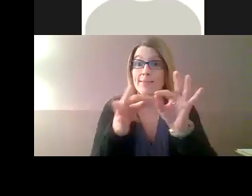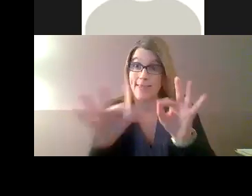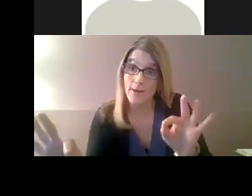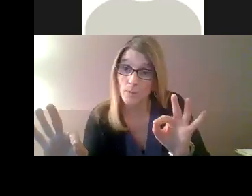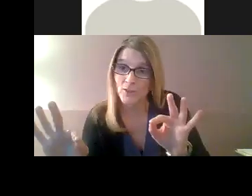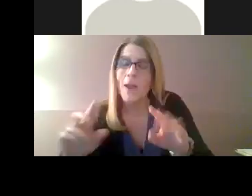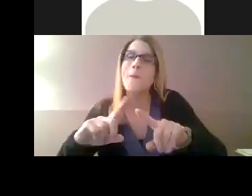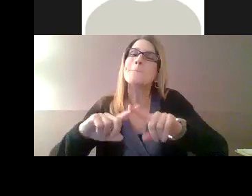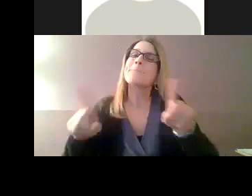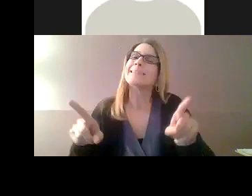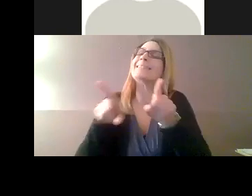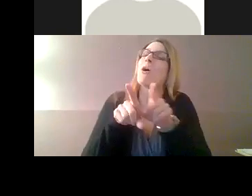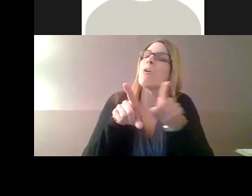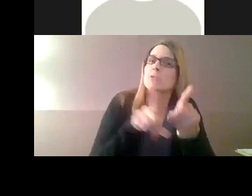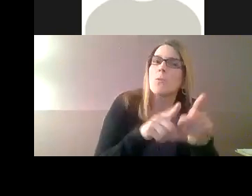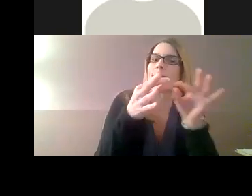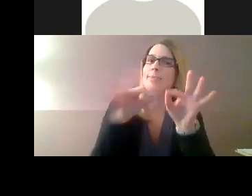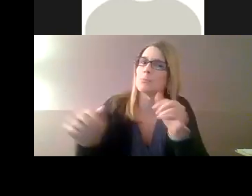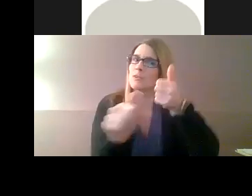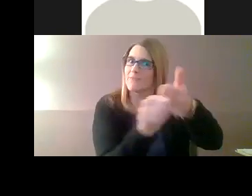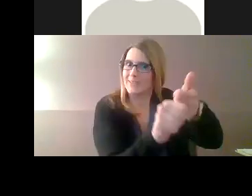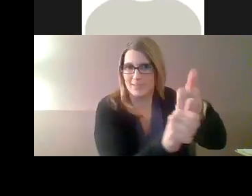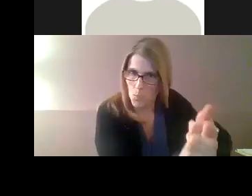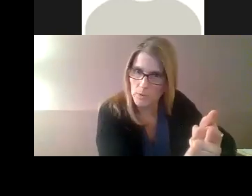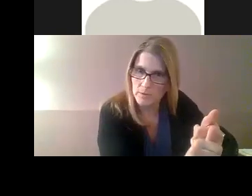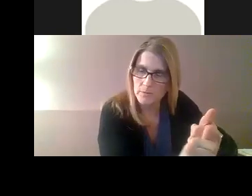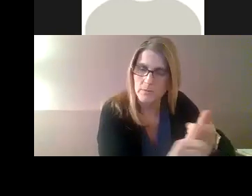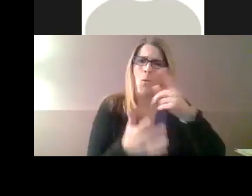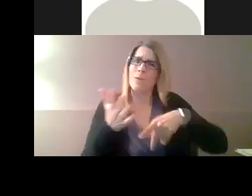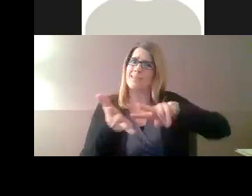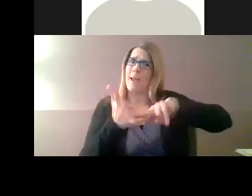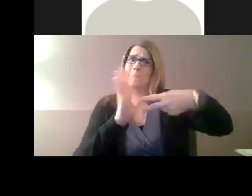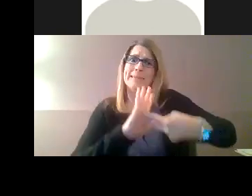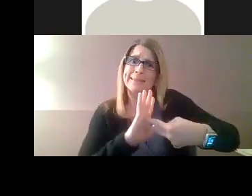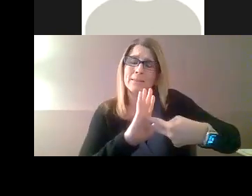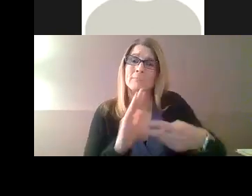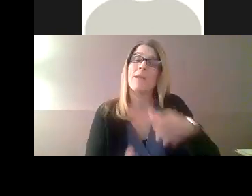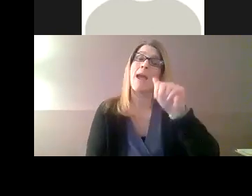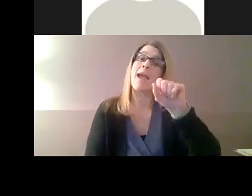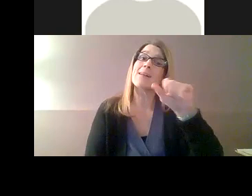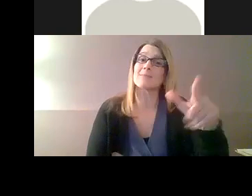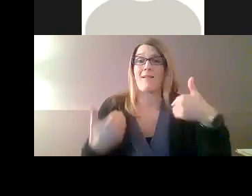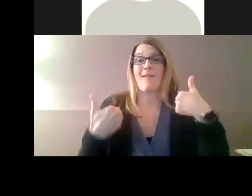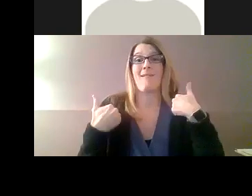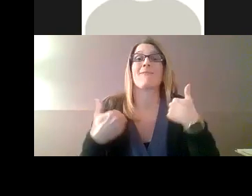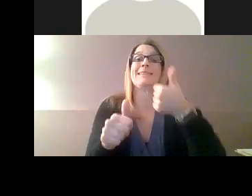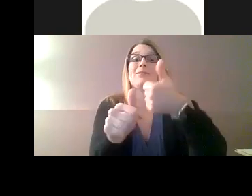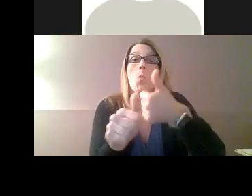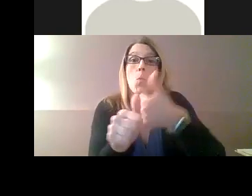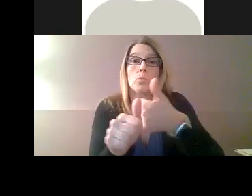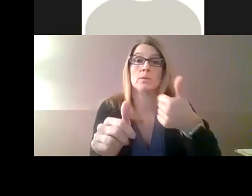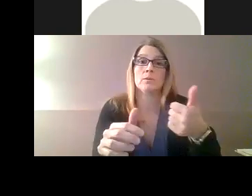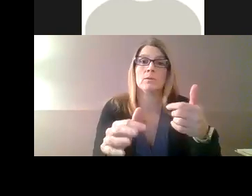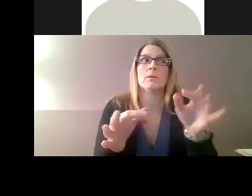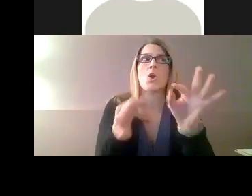and it's based on English language, but it's also its own language. So that